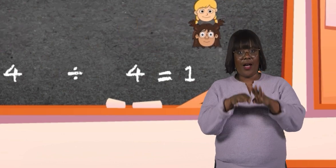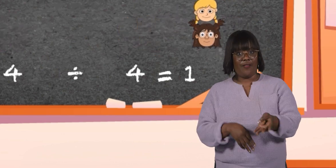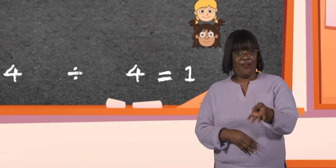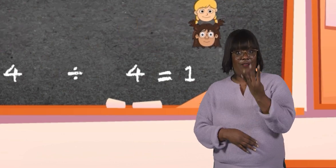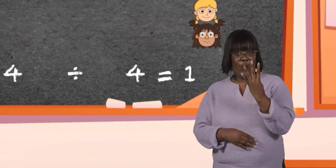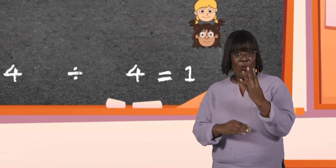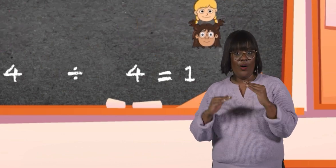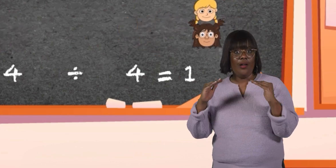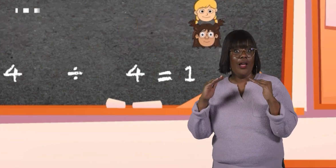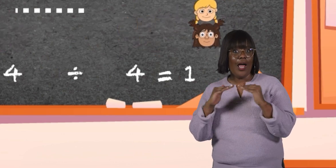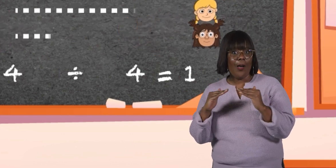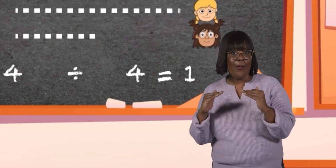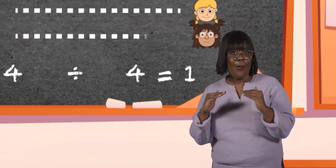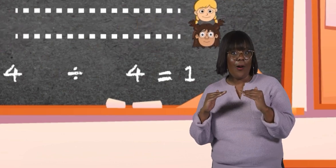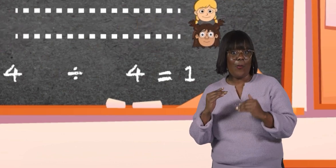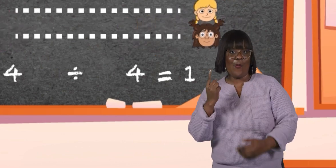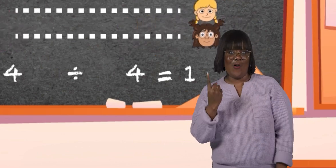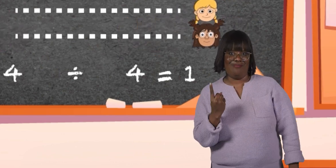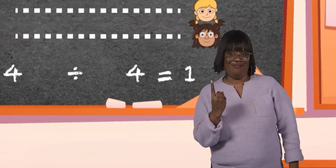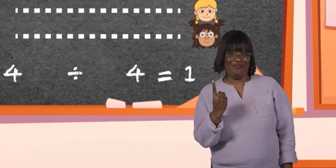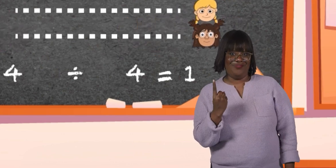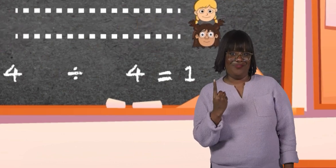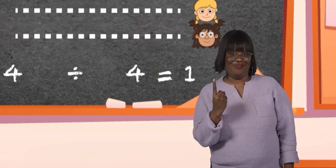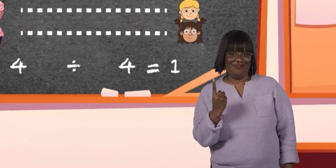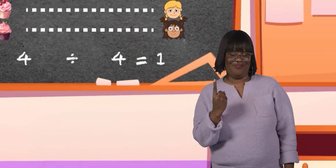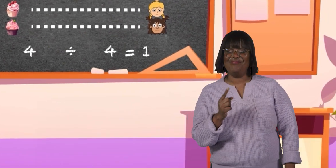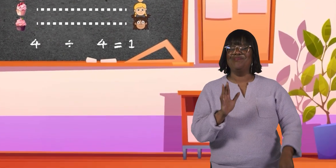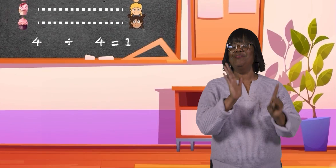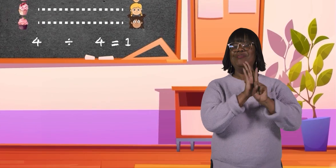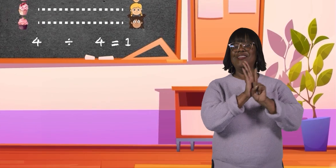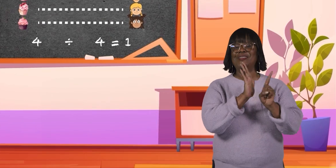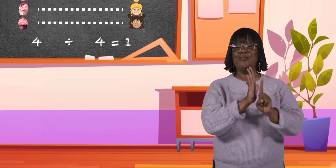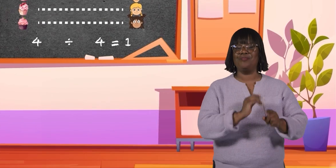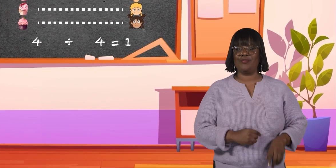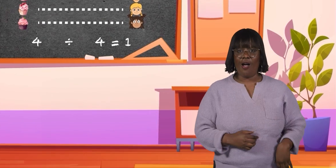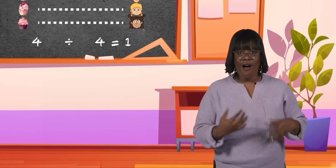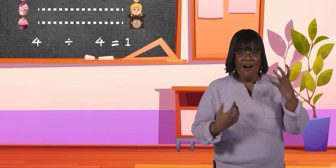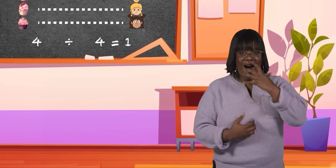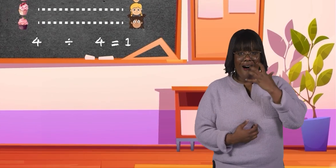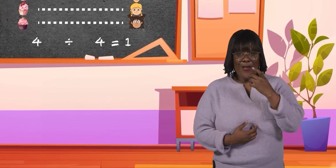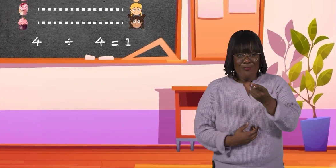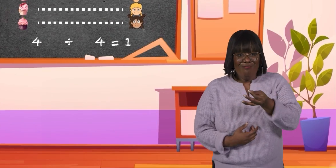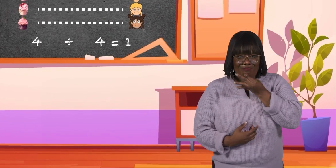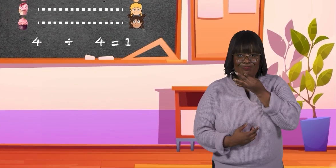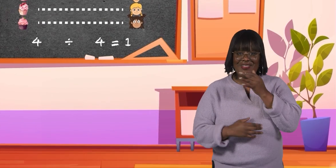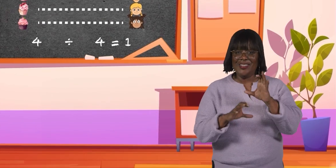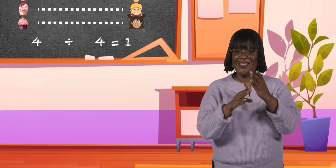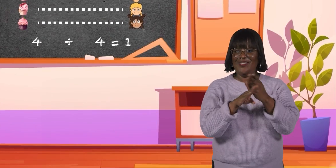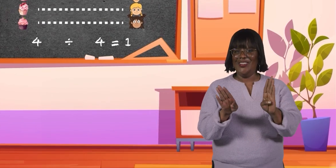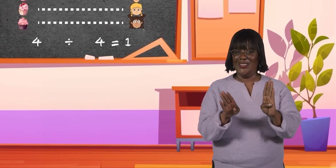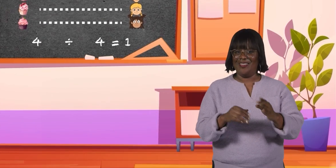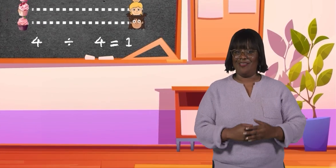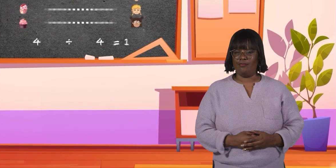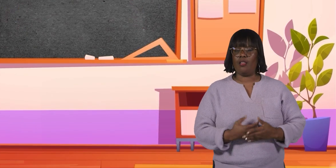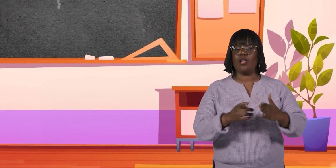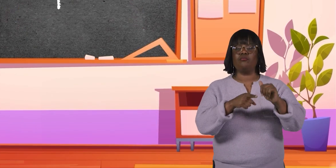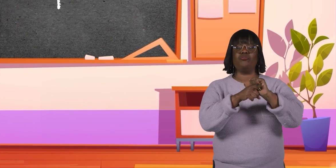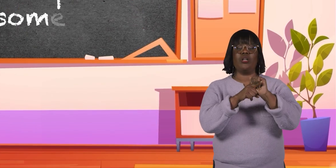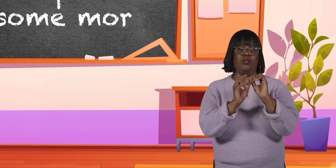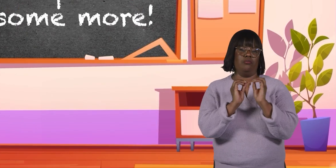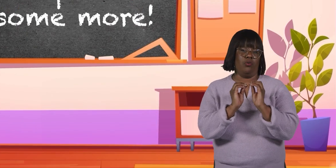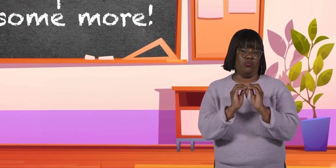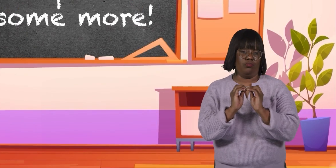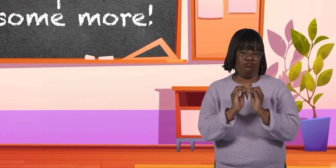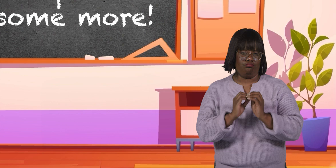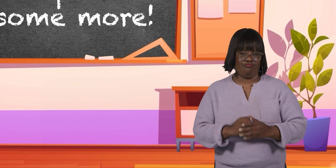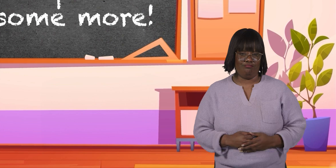four divided by four equals one. Holy cow! You just did division. Let's